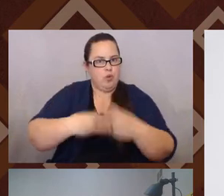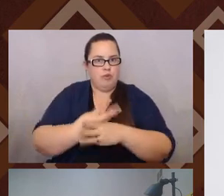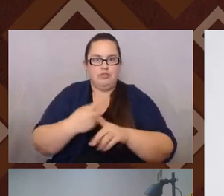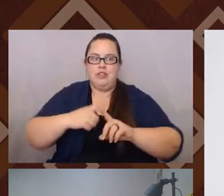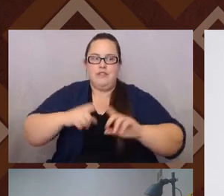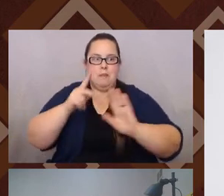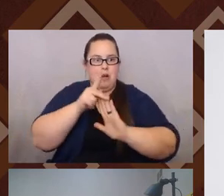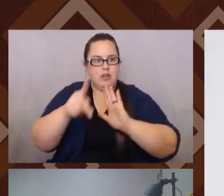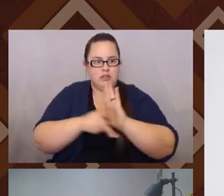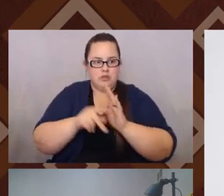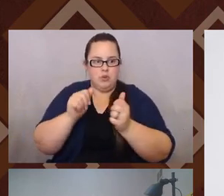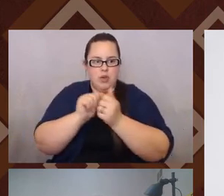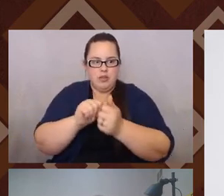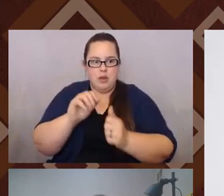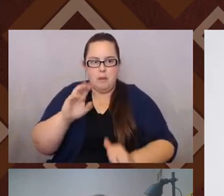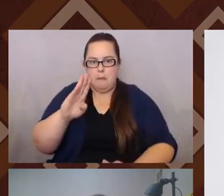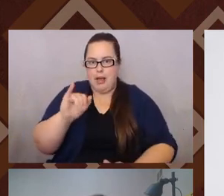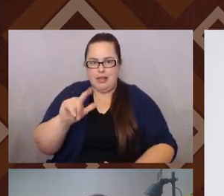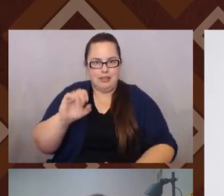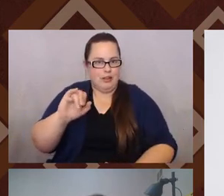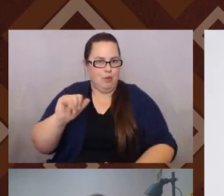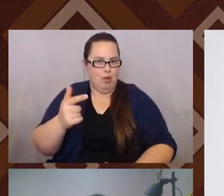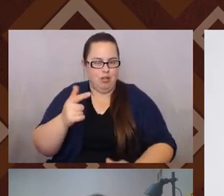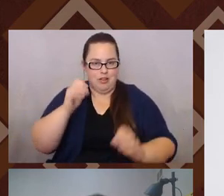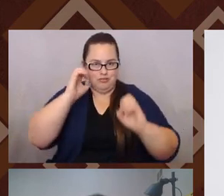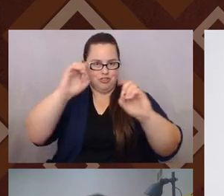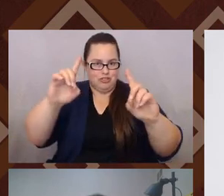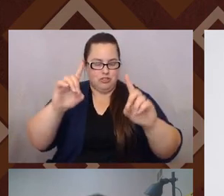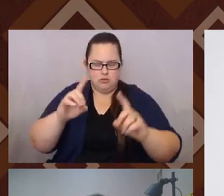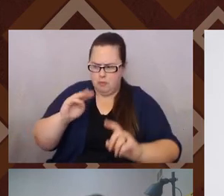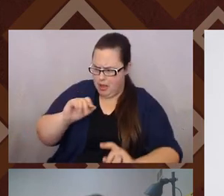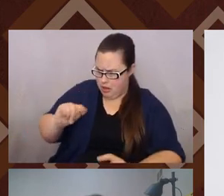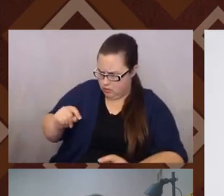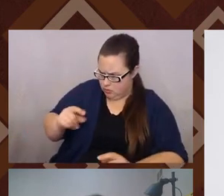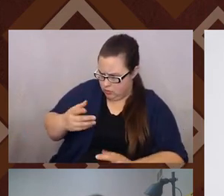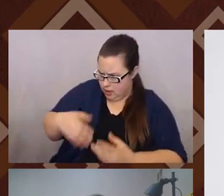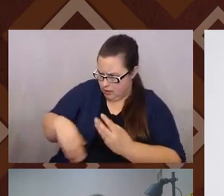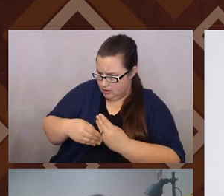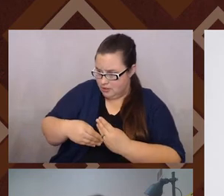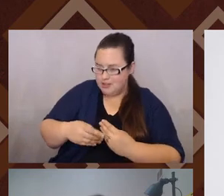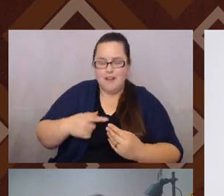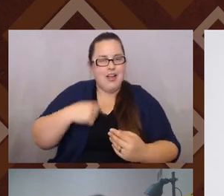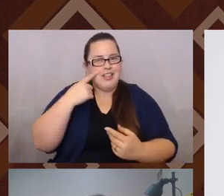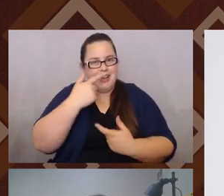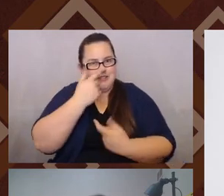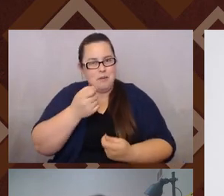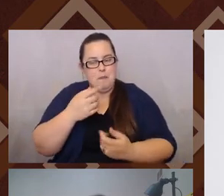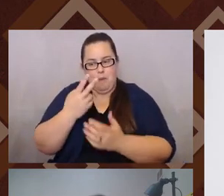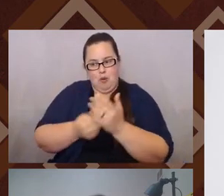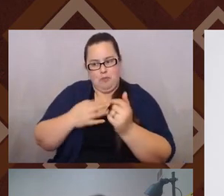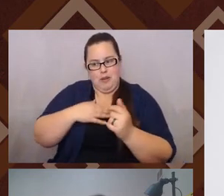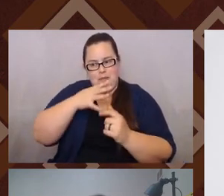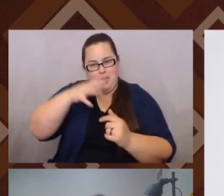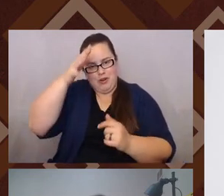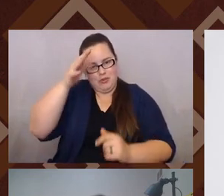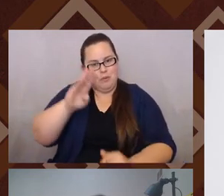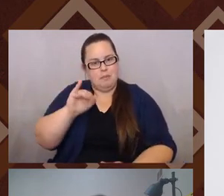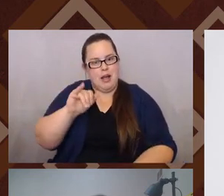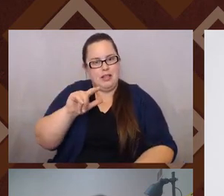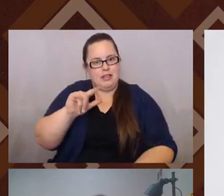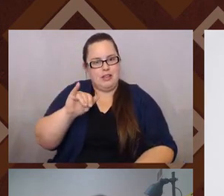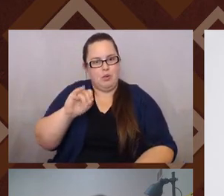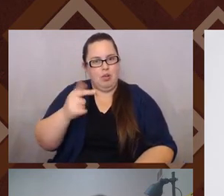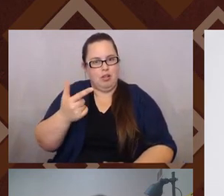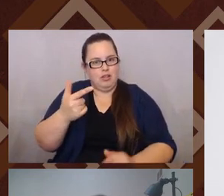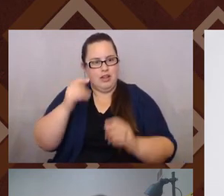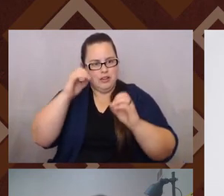Um, Matt, did you want to add anything? I was, yeah, I think that that's, it's a fascinating piece. Both my parents were bilingual educators, um, within the framework